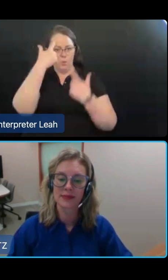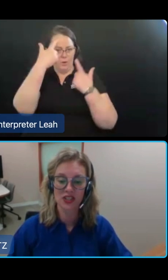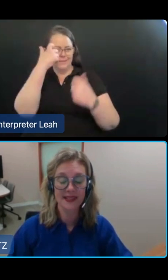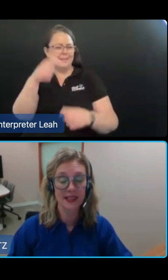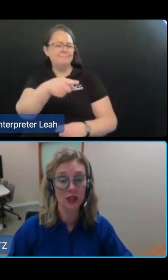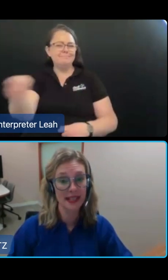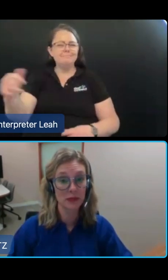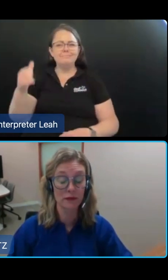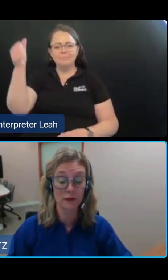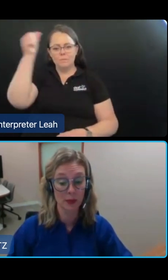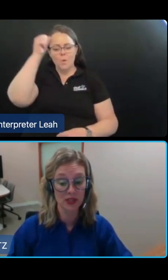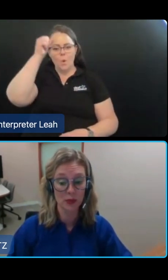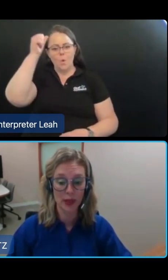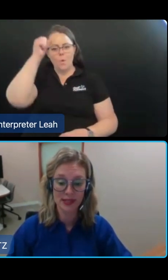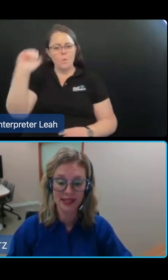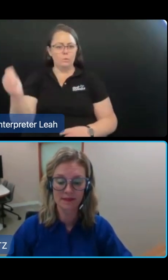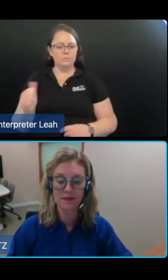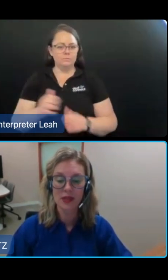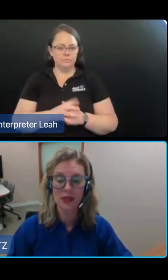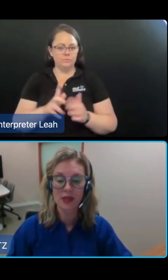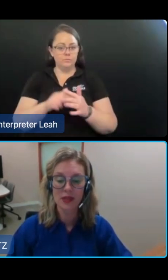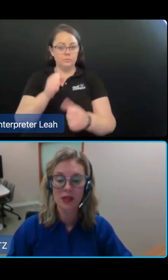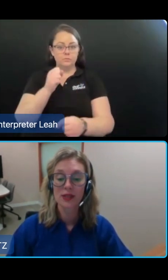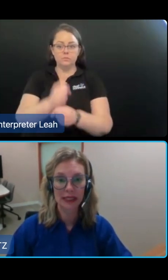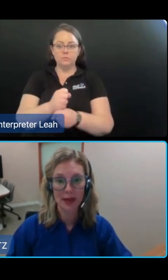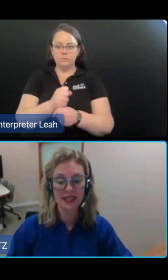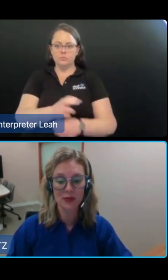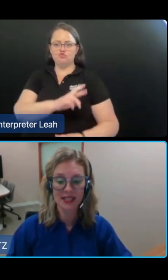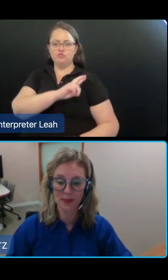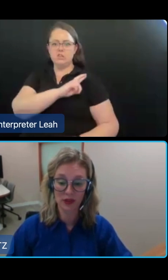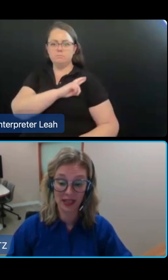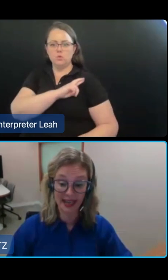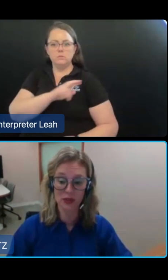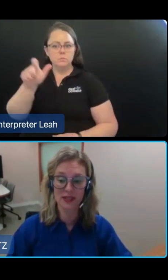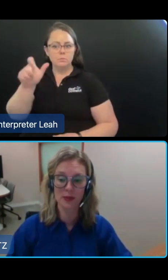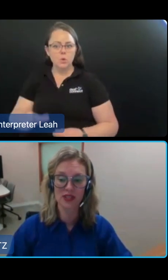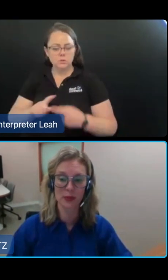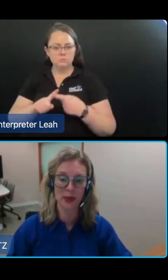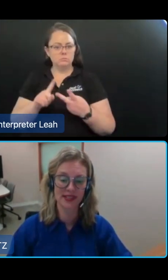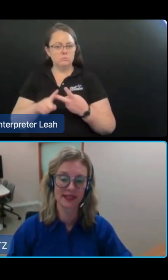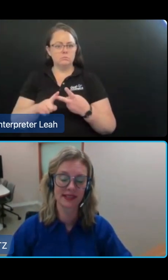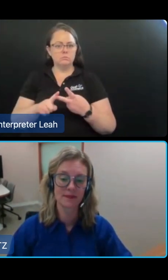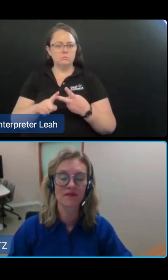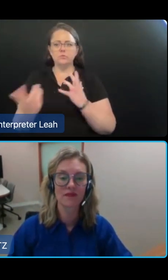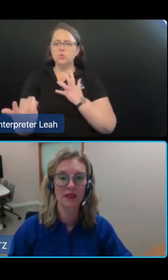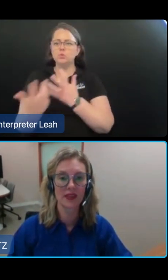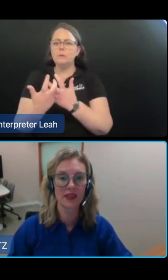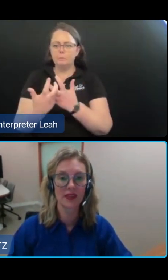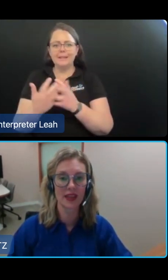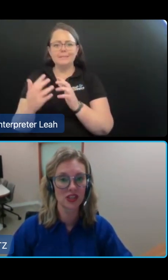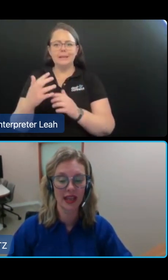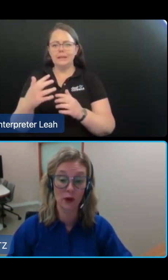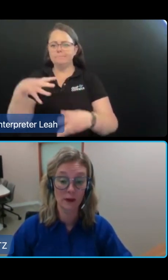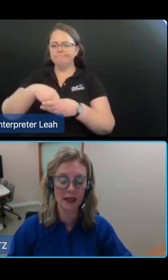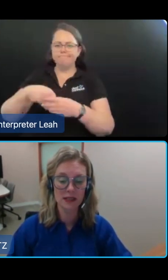such as the concept of responsible person, suitability matters relating to responsible persons, the